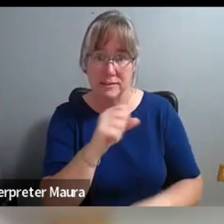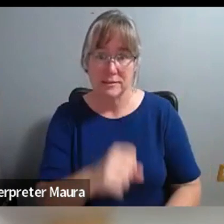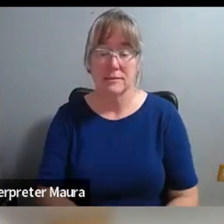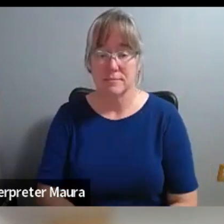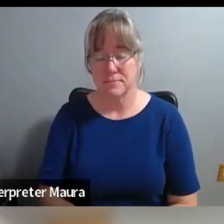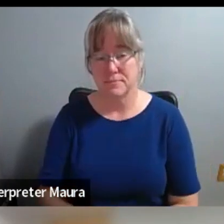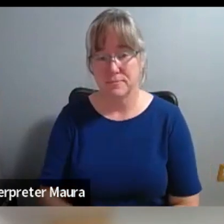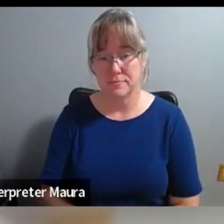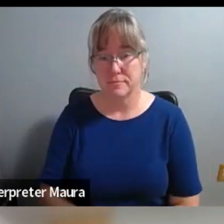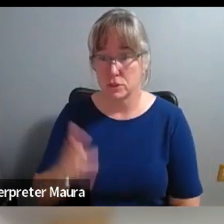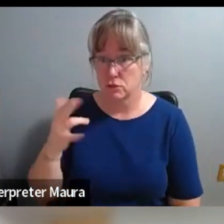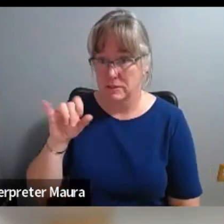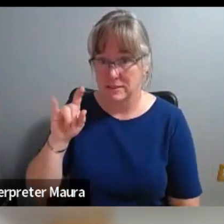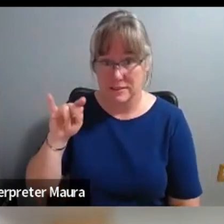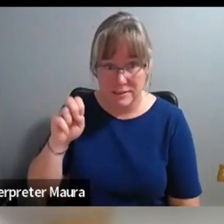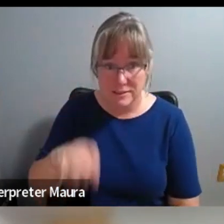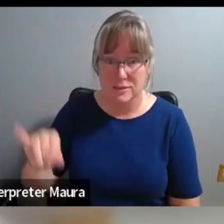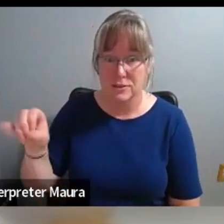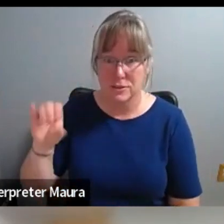Christine, Kim, Jocelyn?